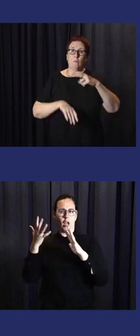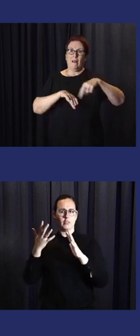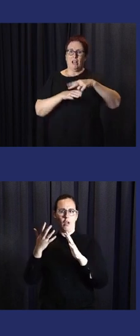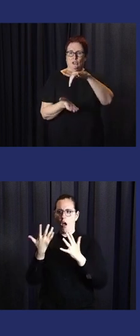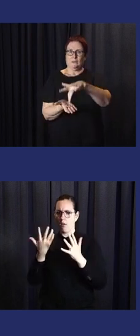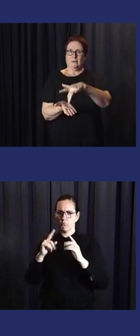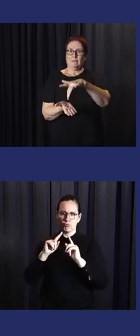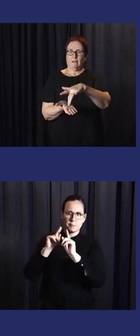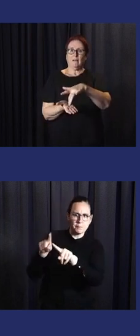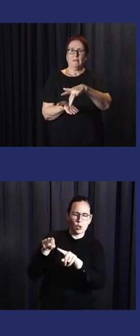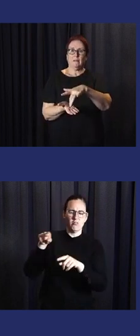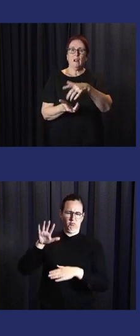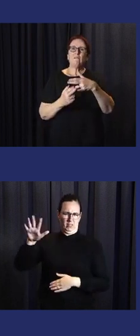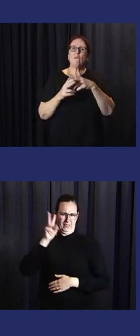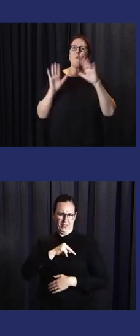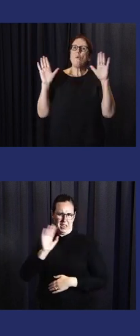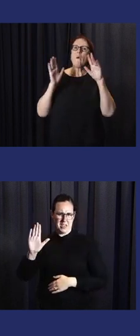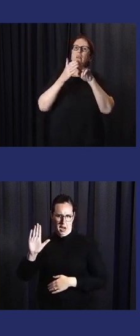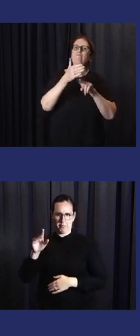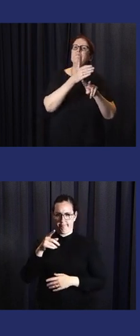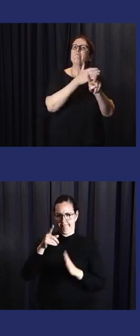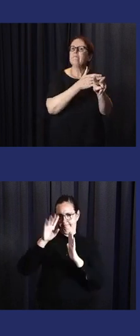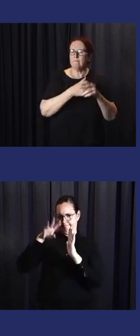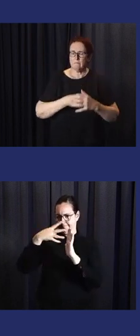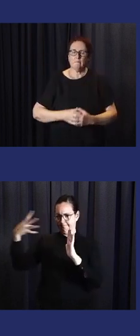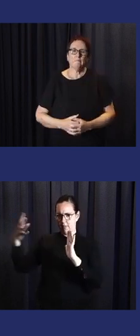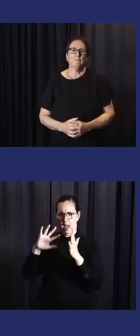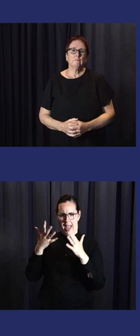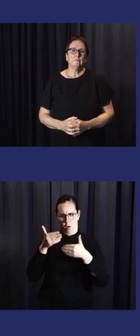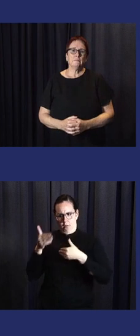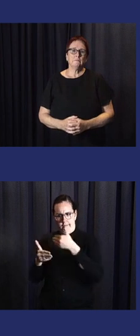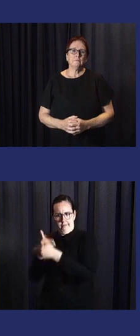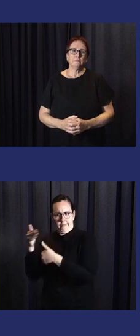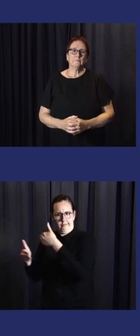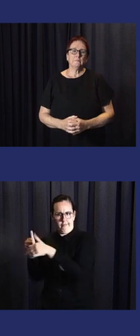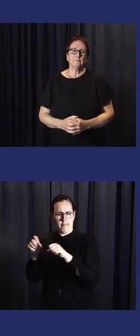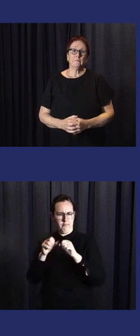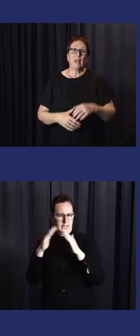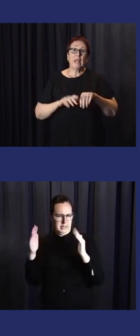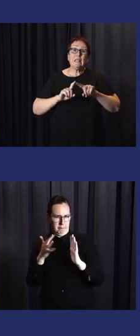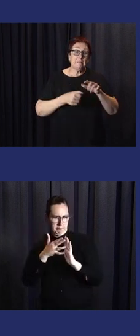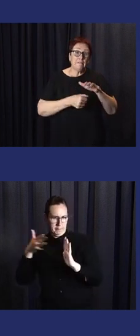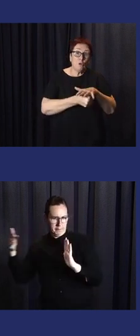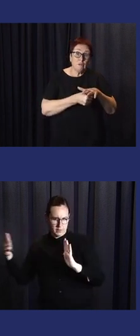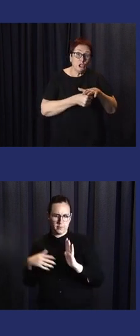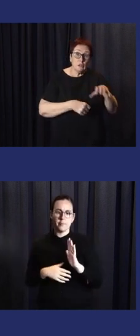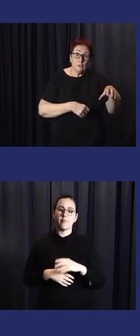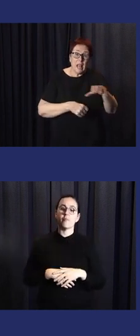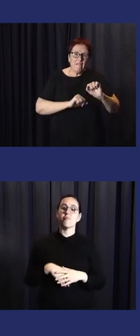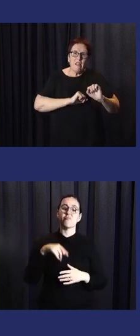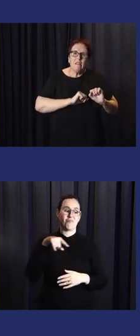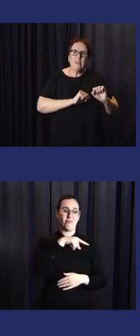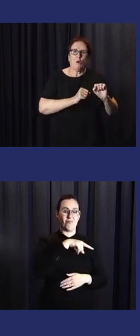You can see in Vietnam, we have a national center for meteorological